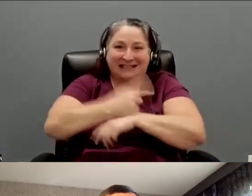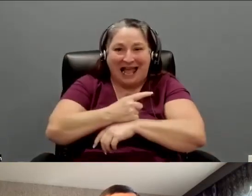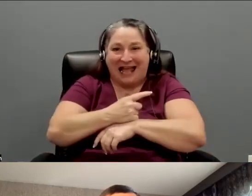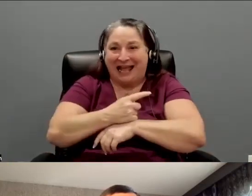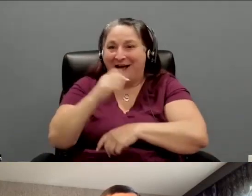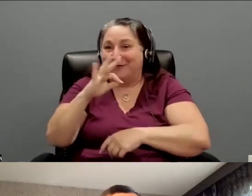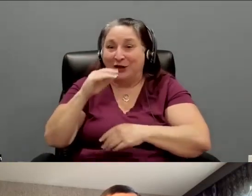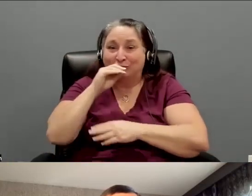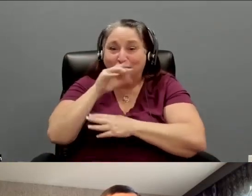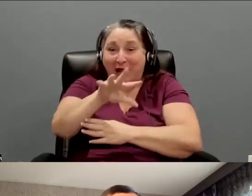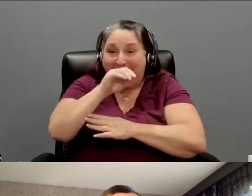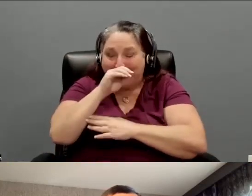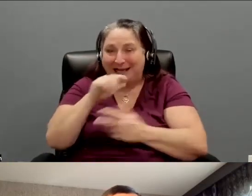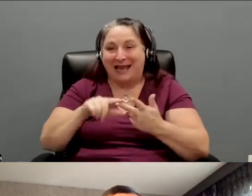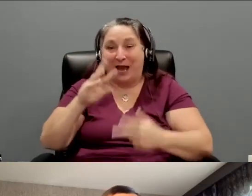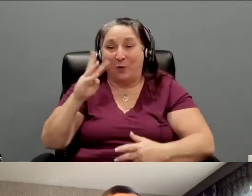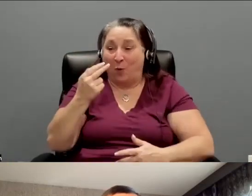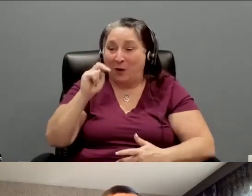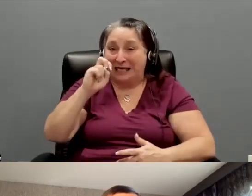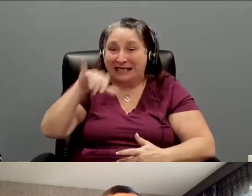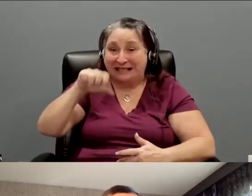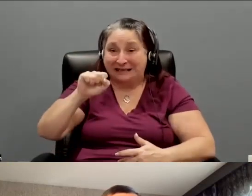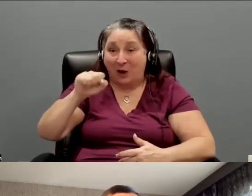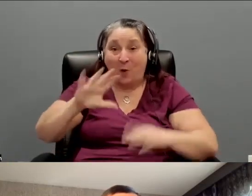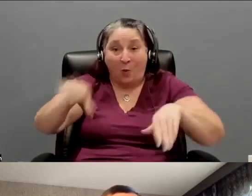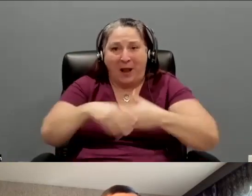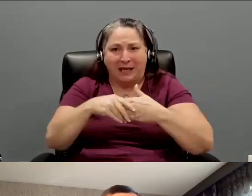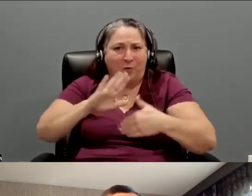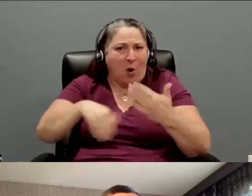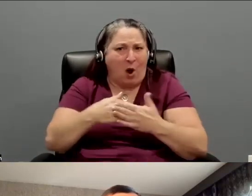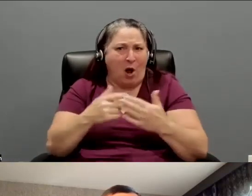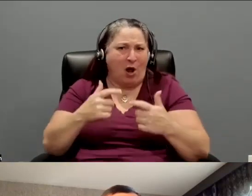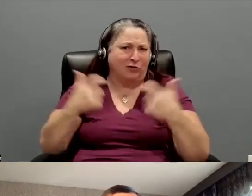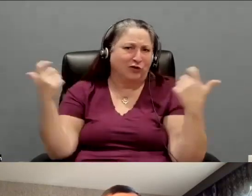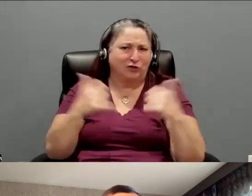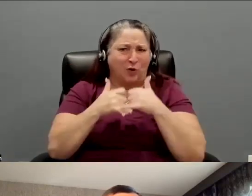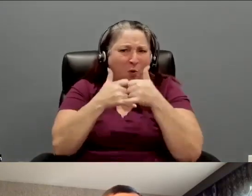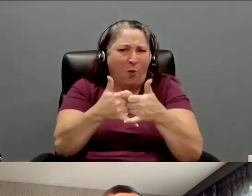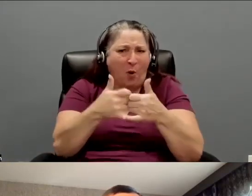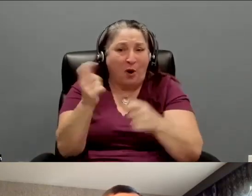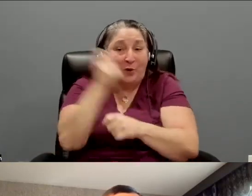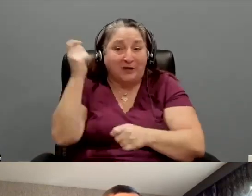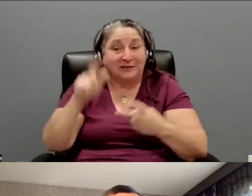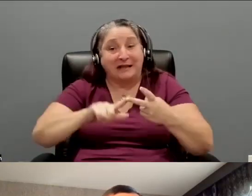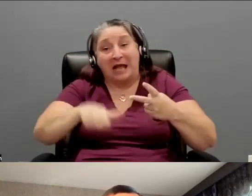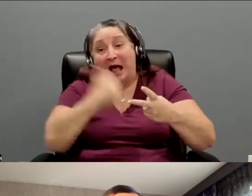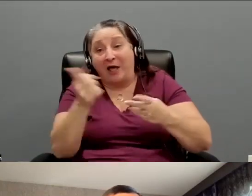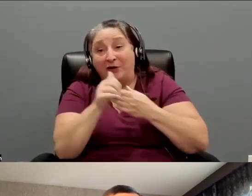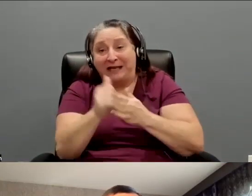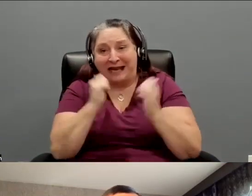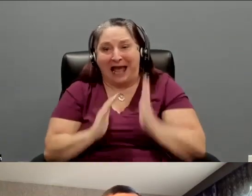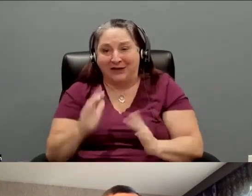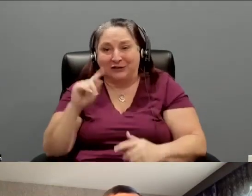Wedding were all huge award winners. And then we have the other lead actor, Toby Forrest. Uh,